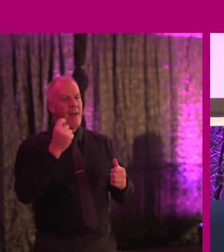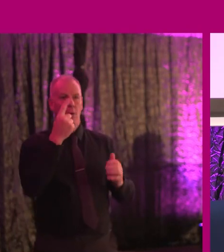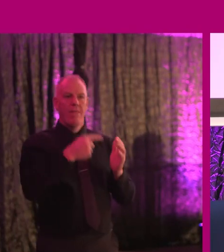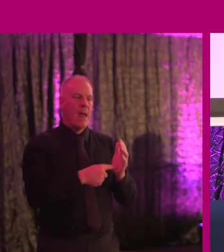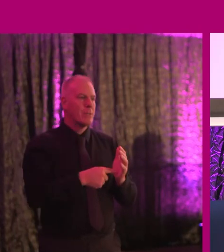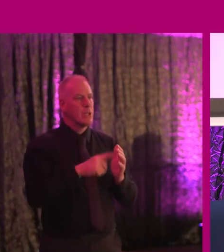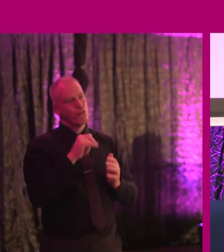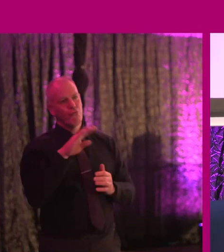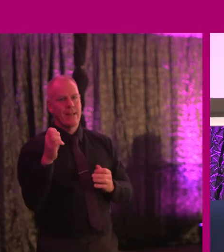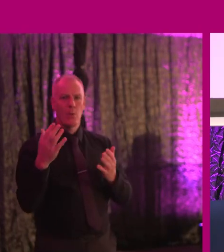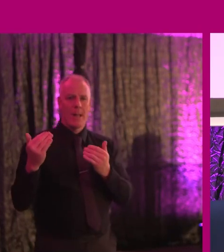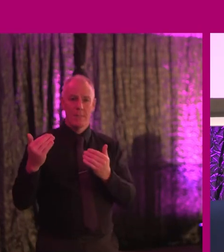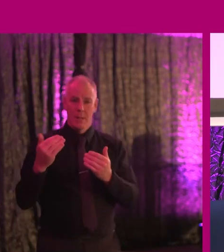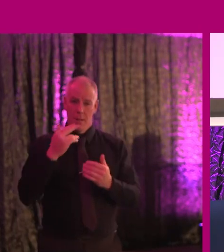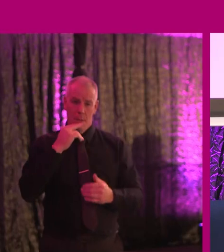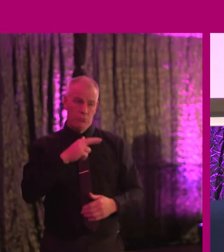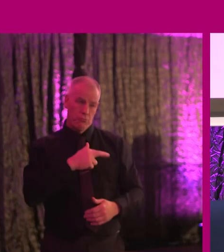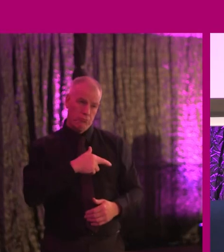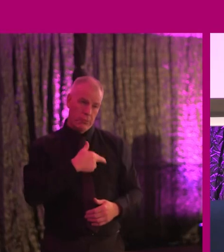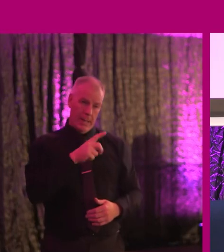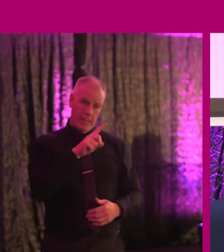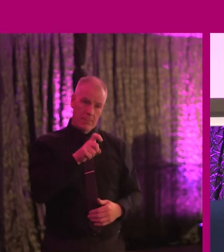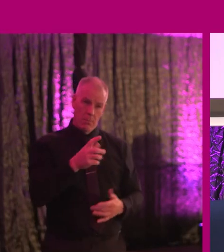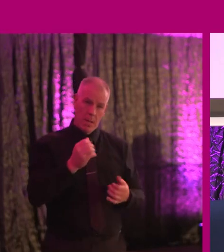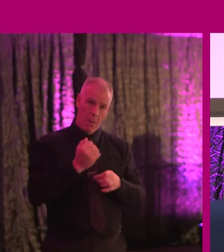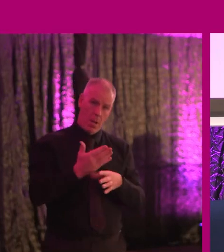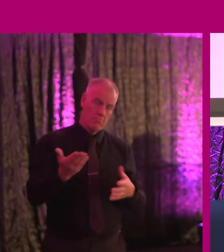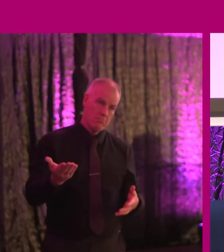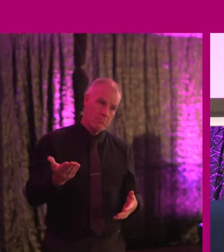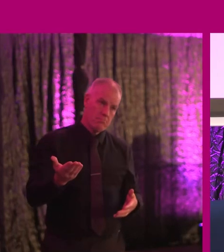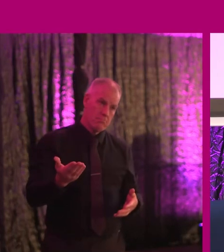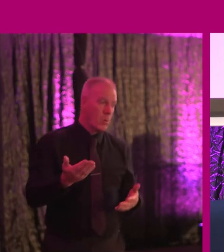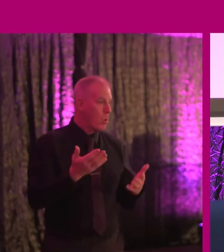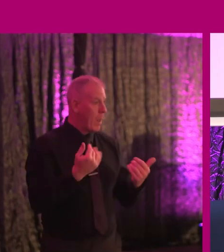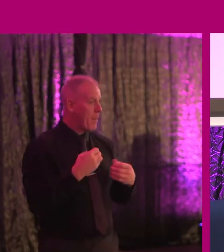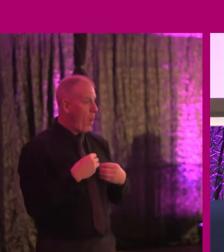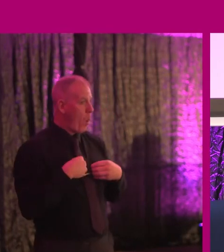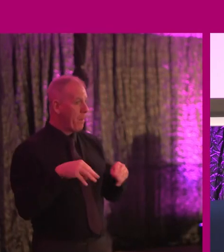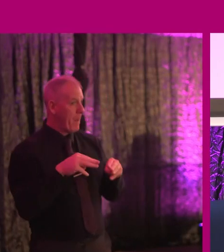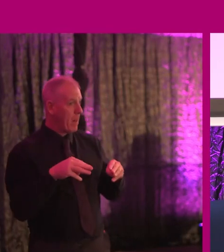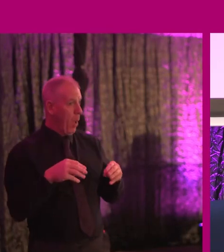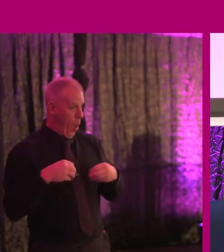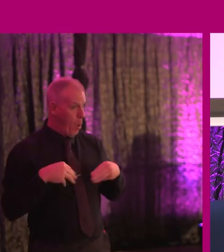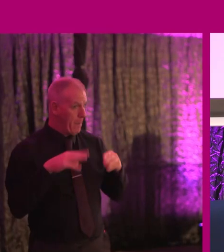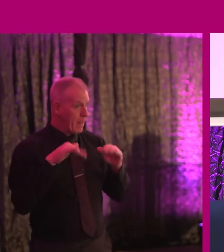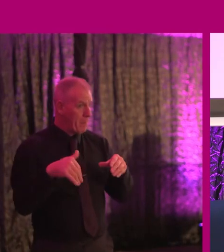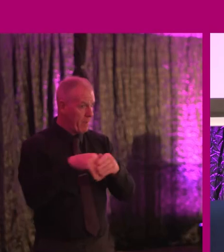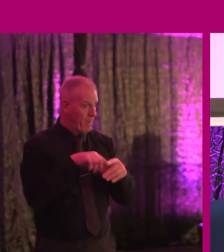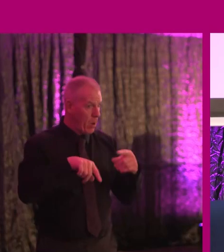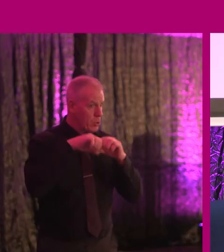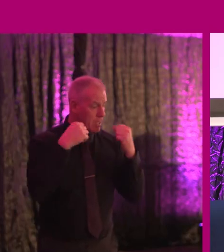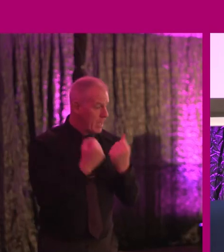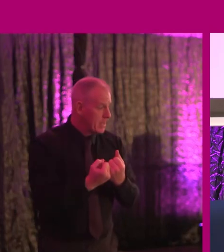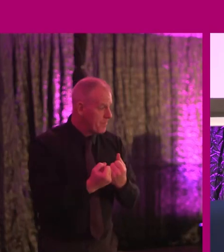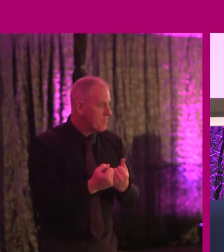welcomes or whatever. But are we? Do we really welcome all? Do we even welcome our own people? Can our own people share in our society?